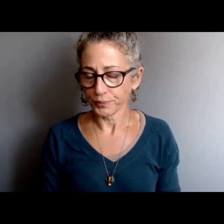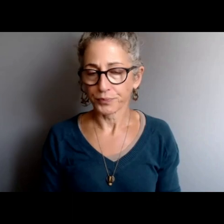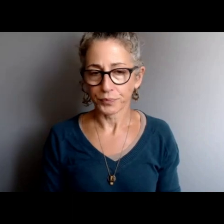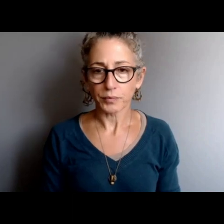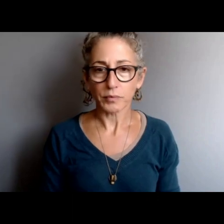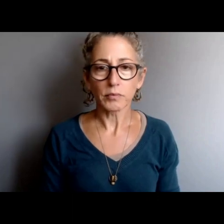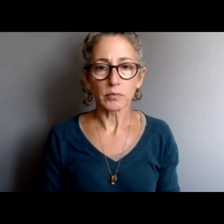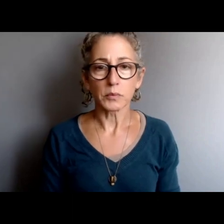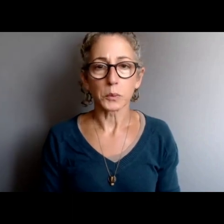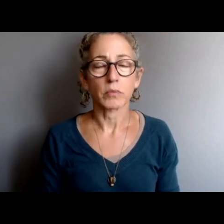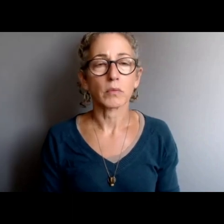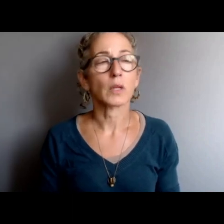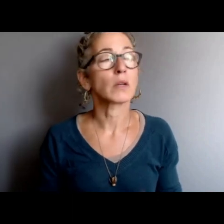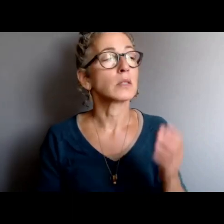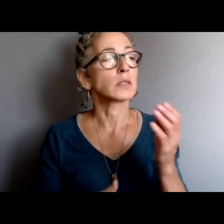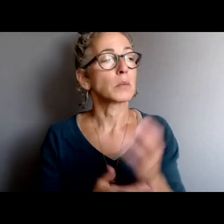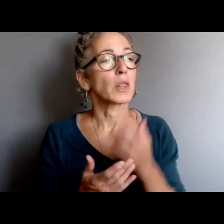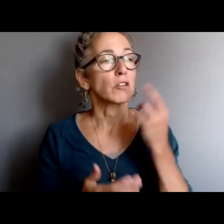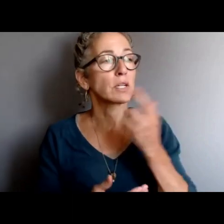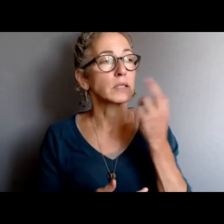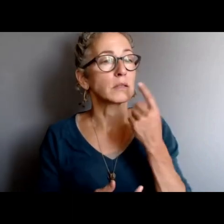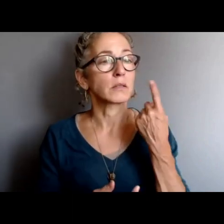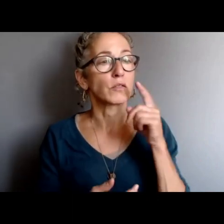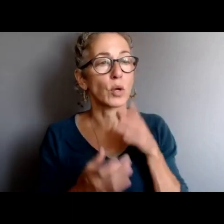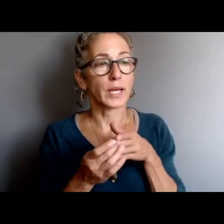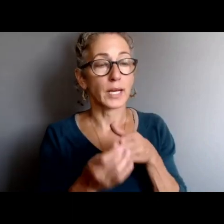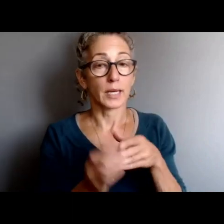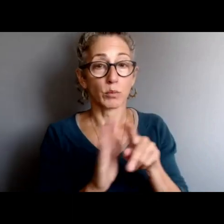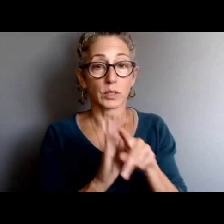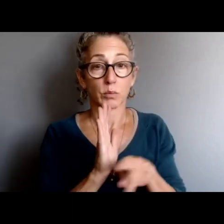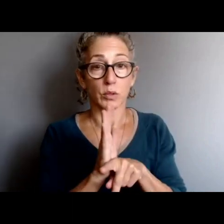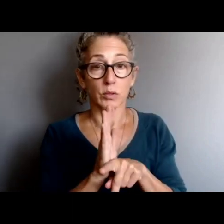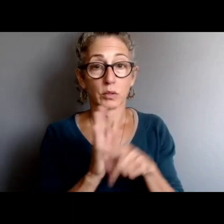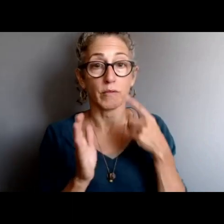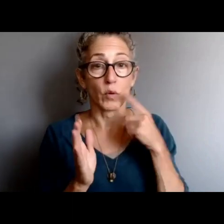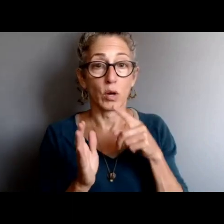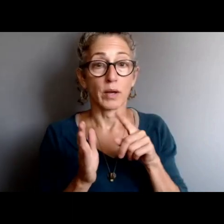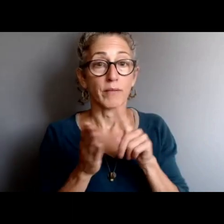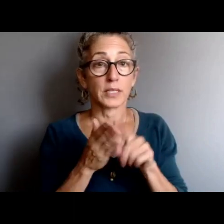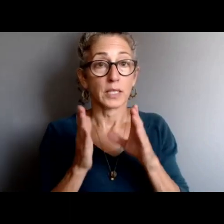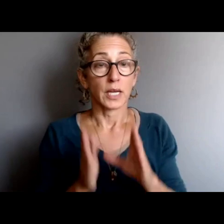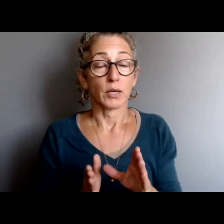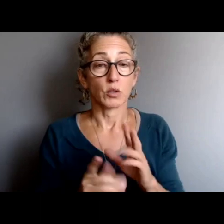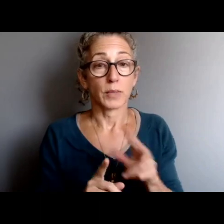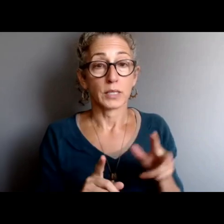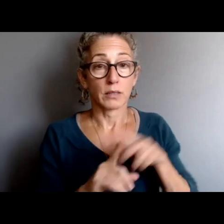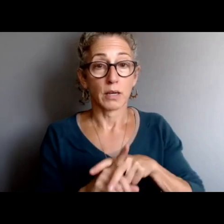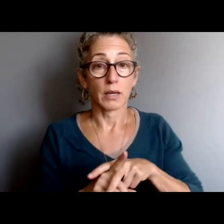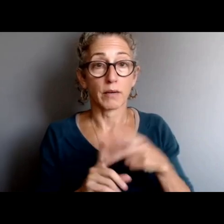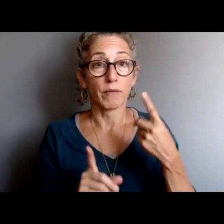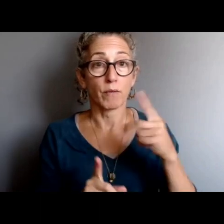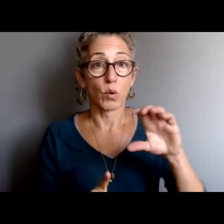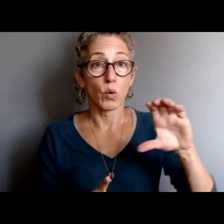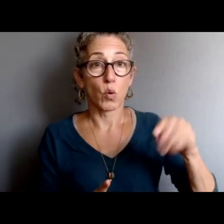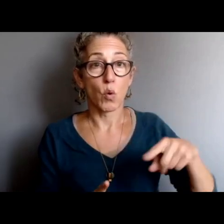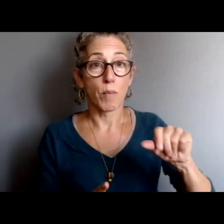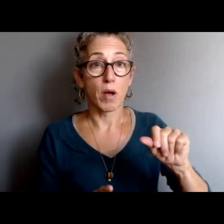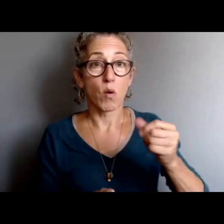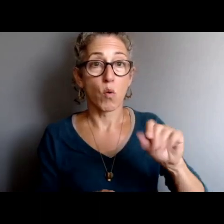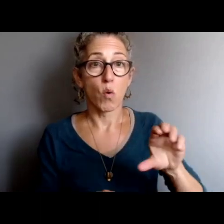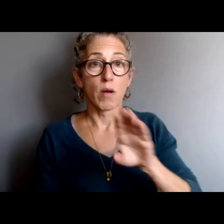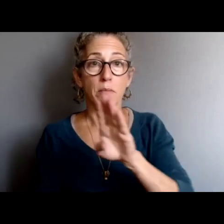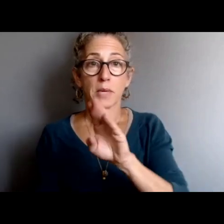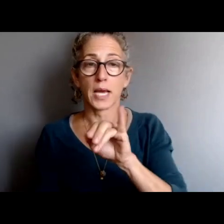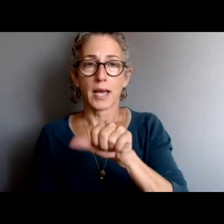principles for the separation of complaints for investigators to be assigned to either COPA or BIA? You know, why does that split occur?